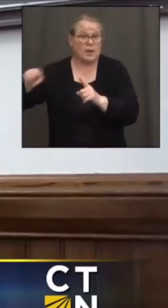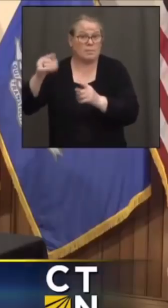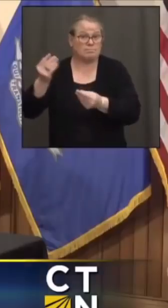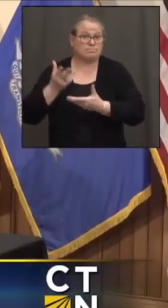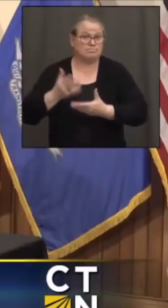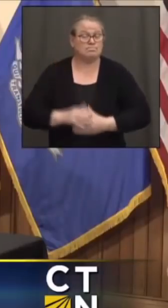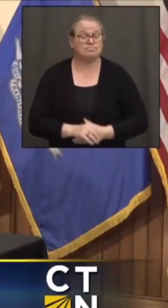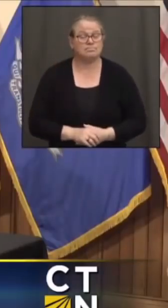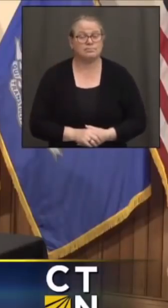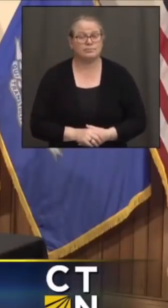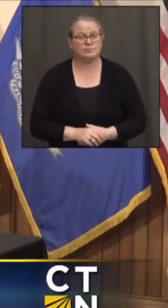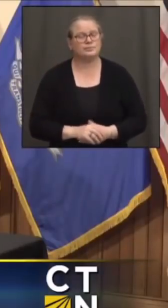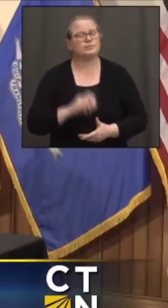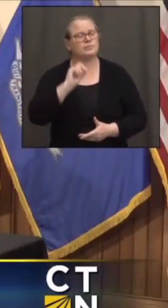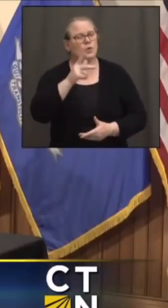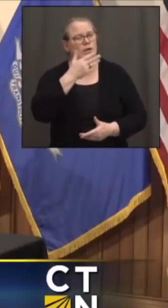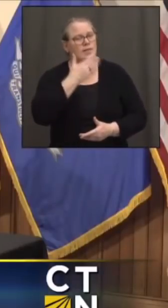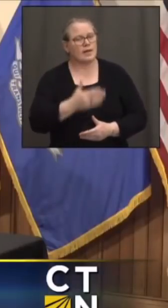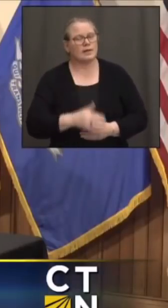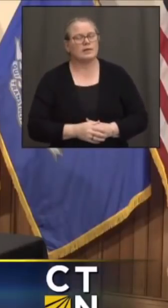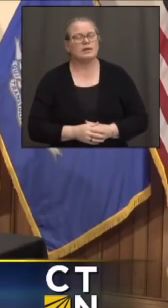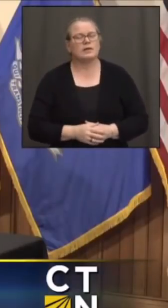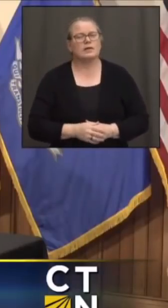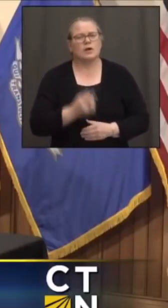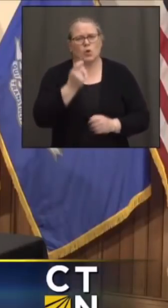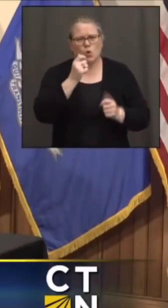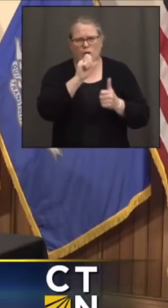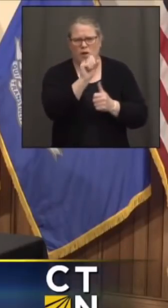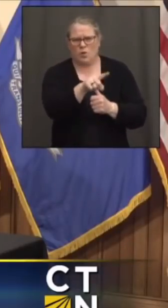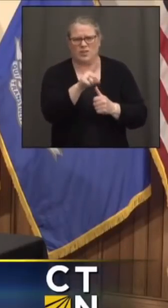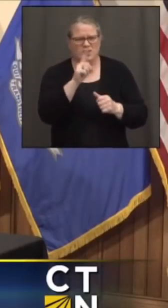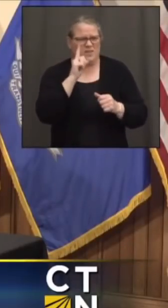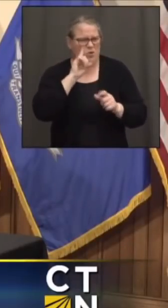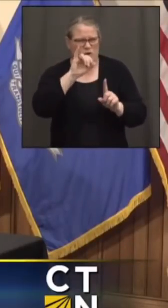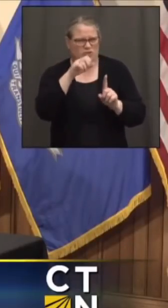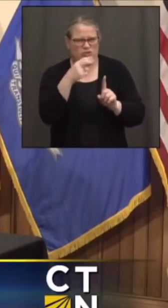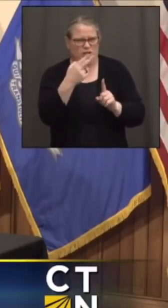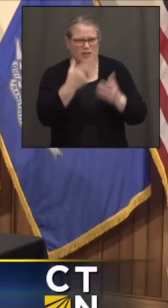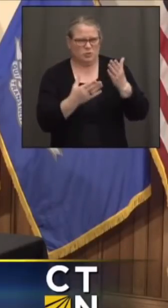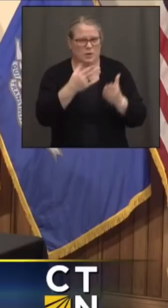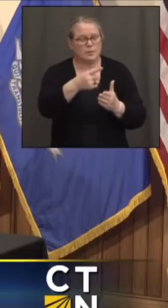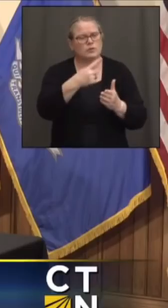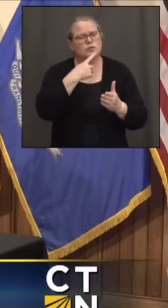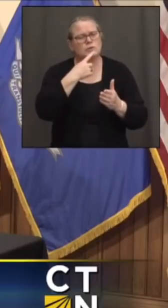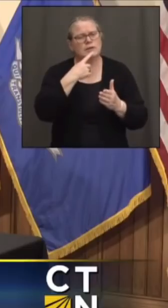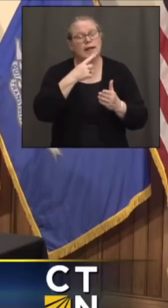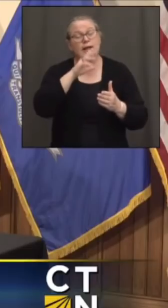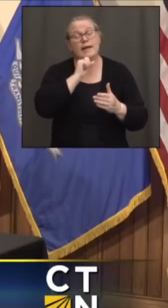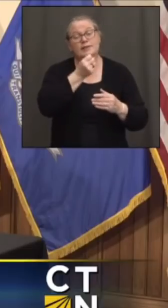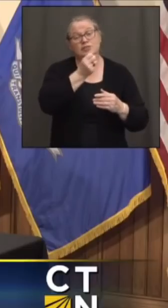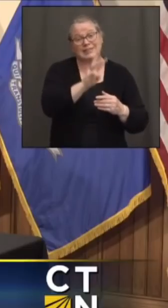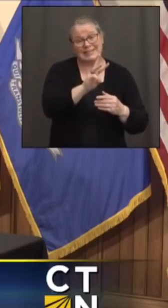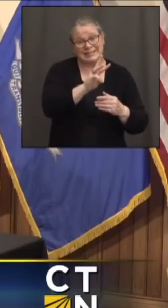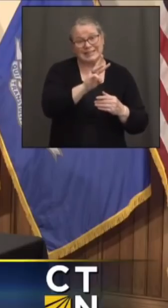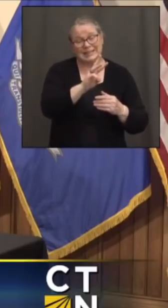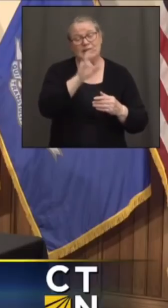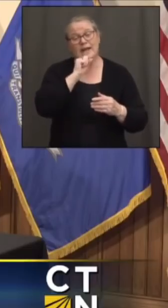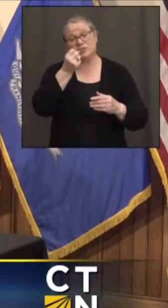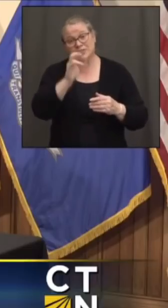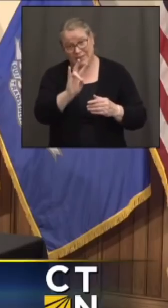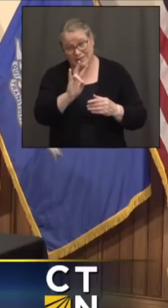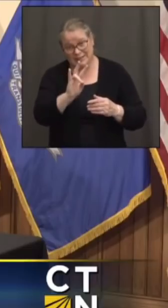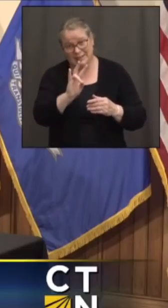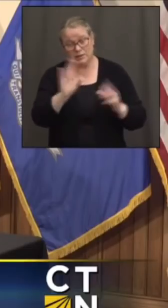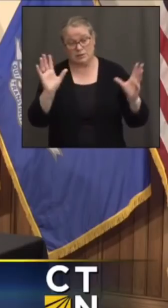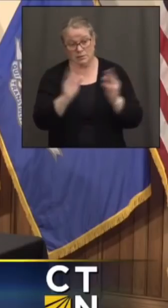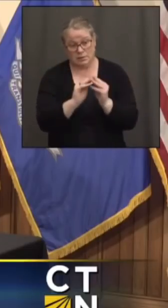Okay, thanks. I had just one quick question probably for Josh. I think I heard you guys say that 50% of 16- and 17-year-olds have been vaccinated.